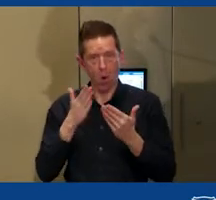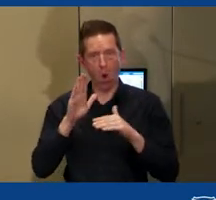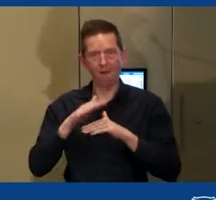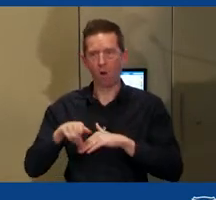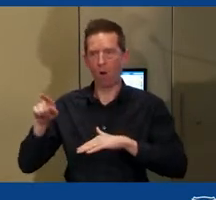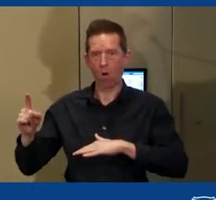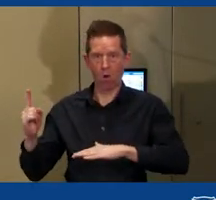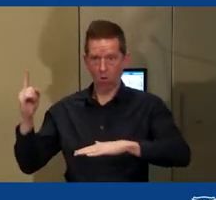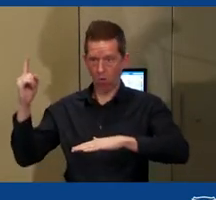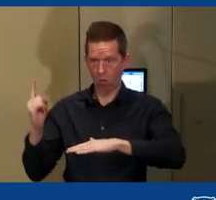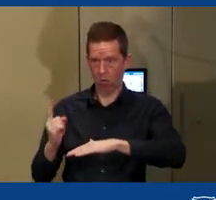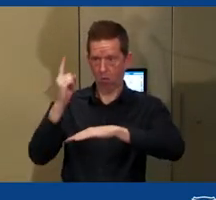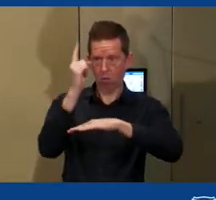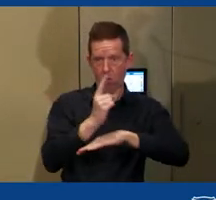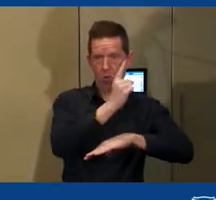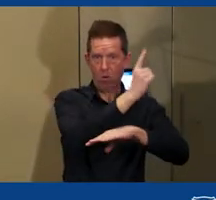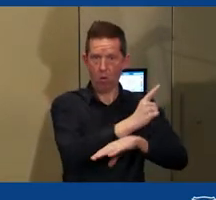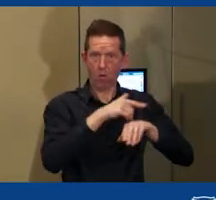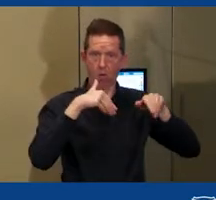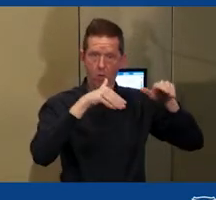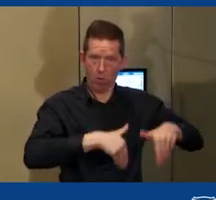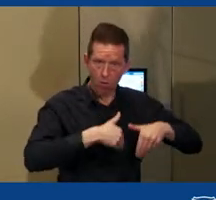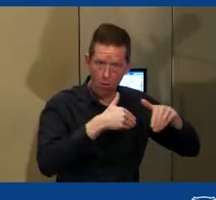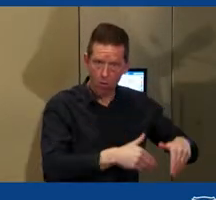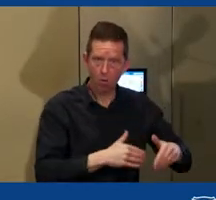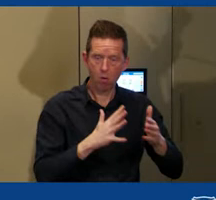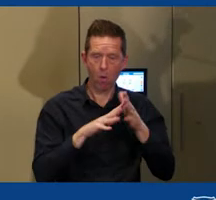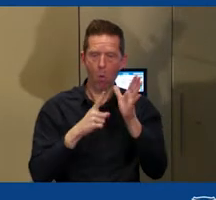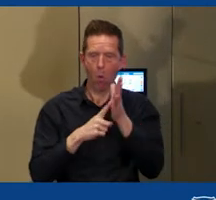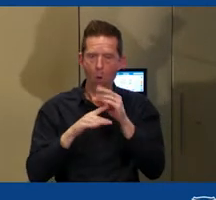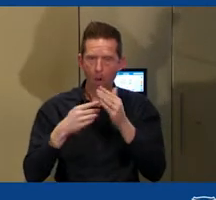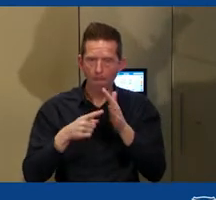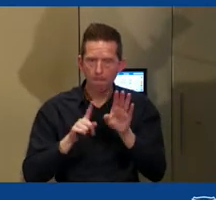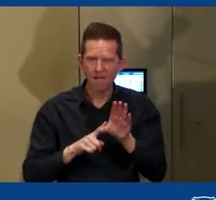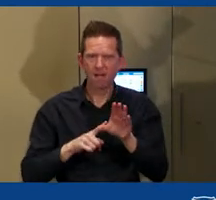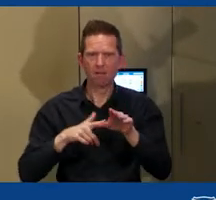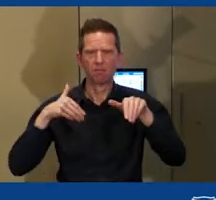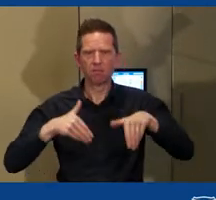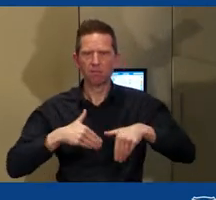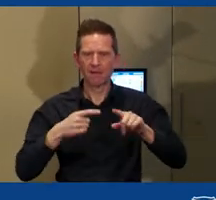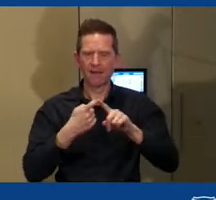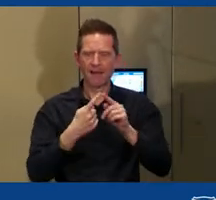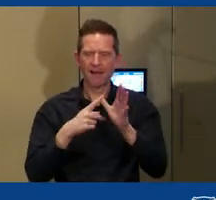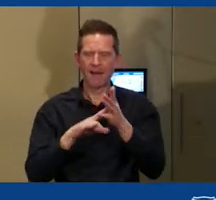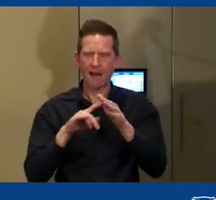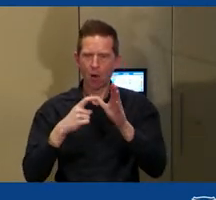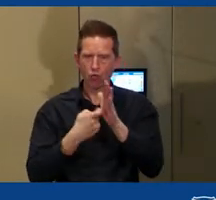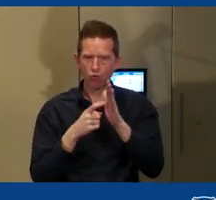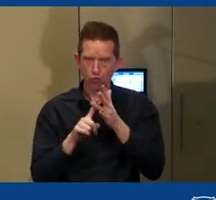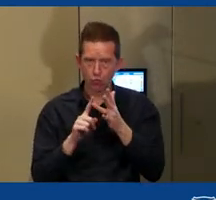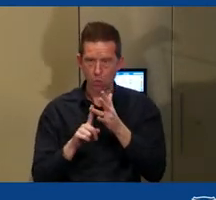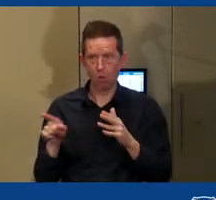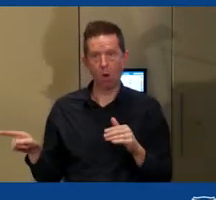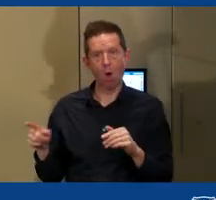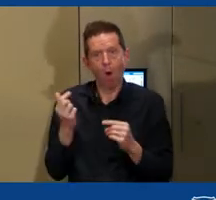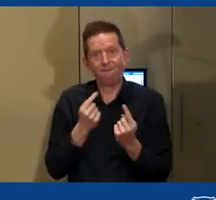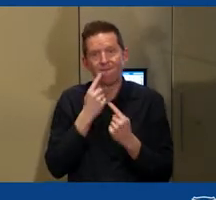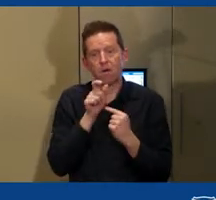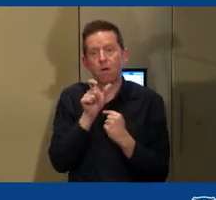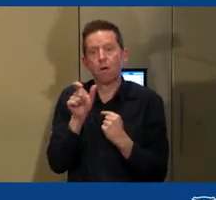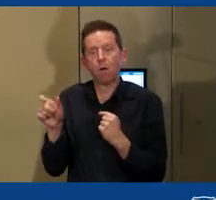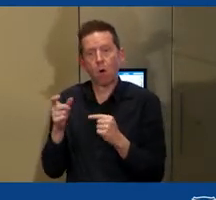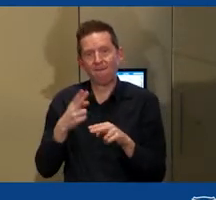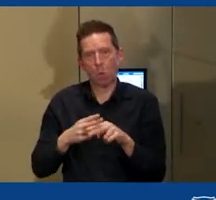actions of wallabies versus wallaroos and so on, but and not even only for different species of